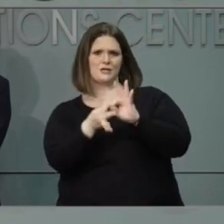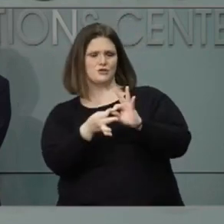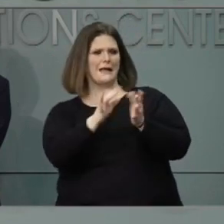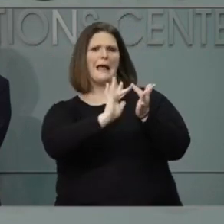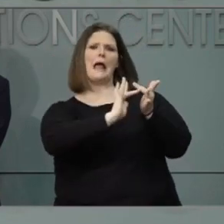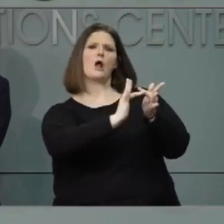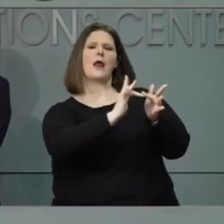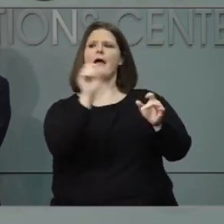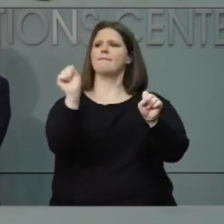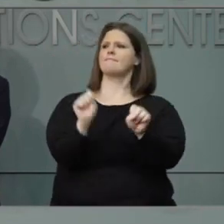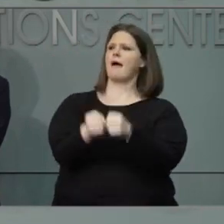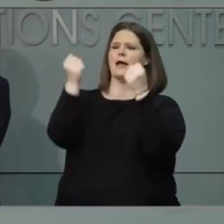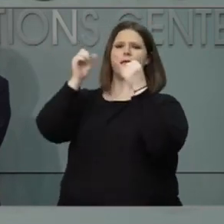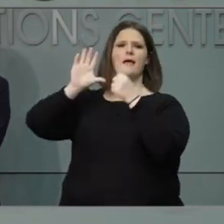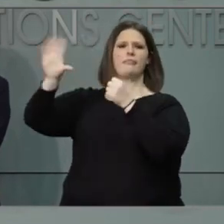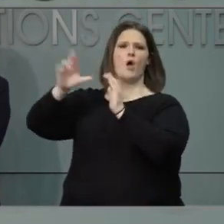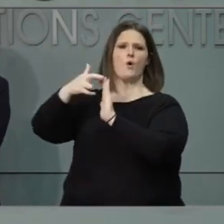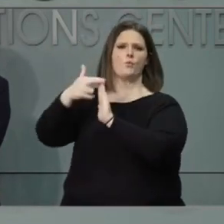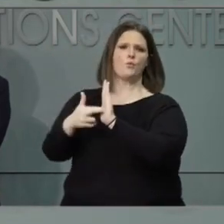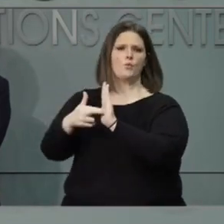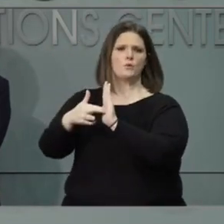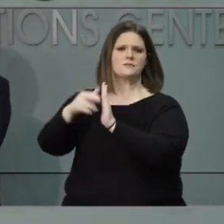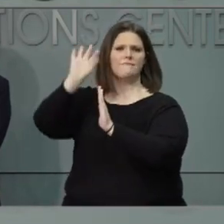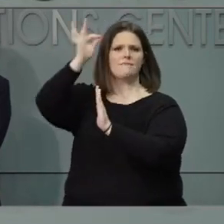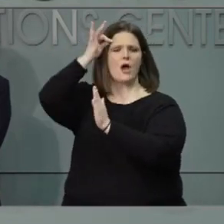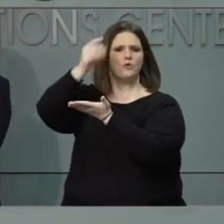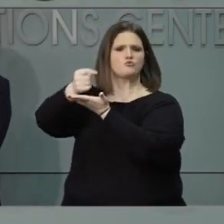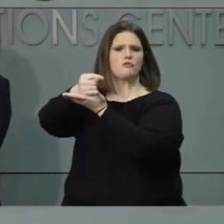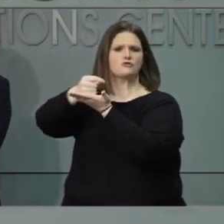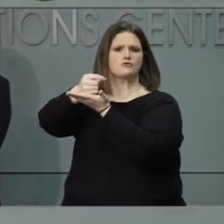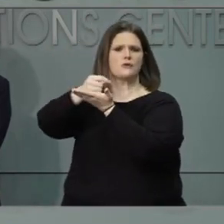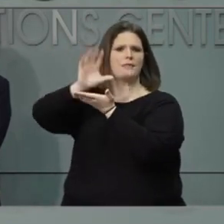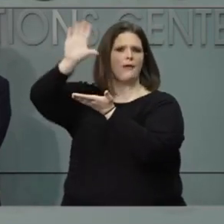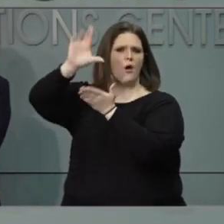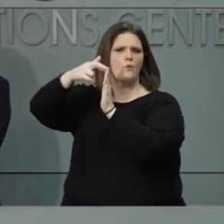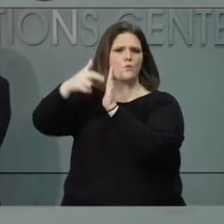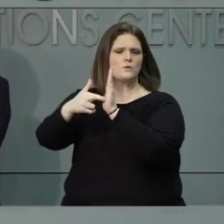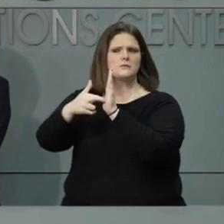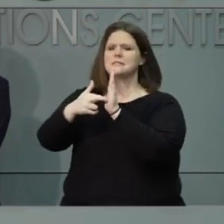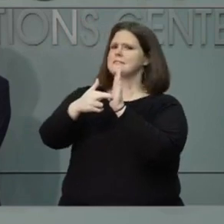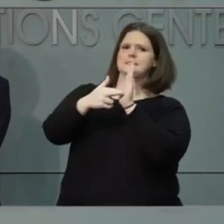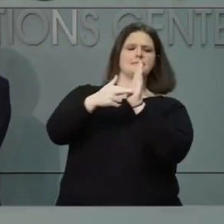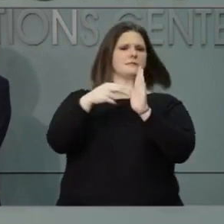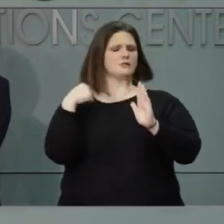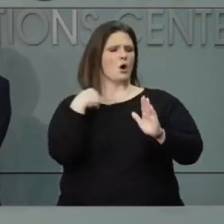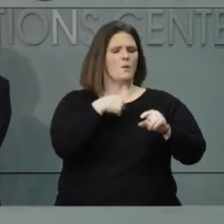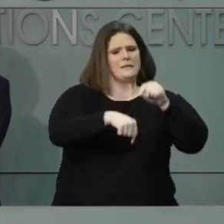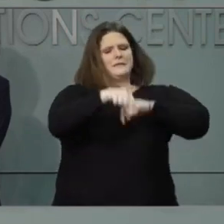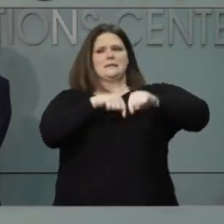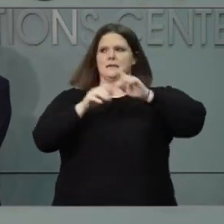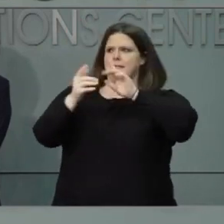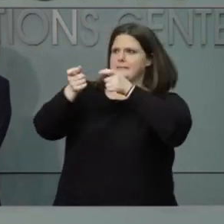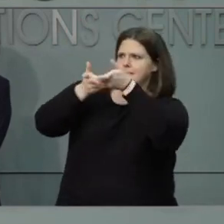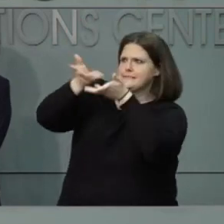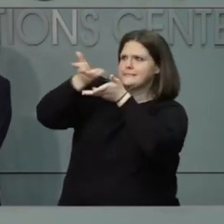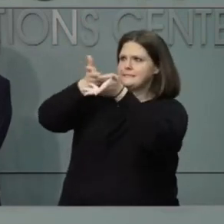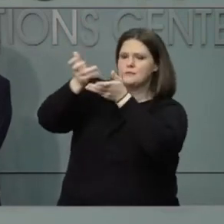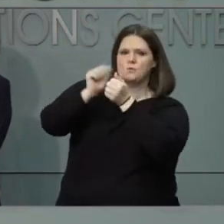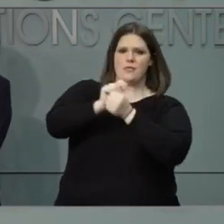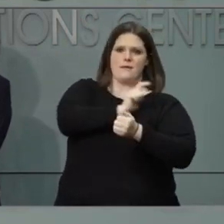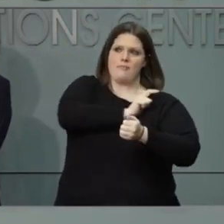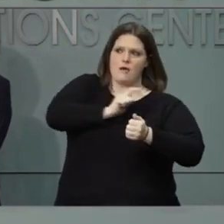Federal Treasury regs. We're working closely with legislators, with members of Congress,